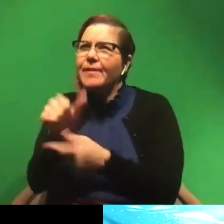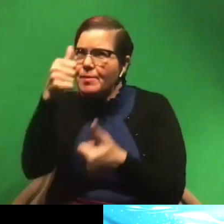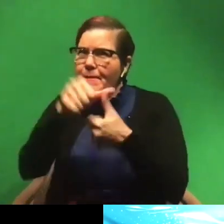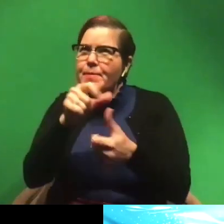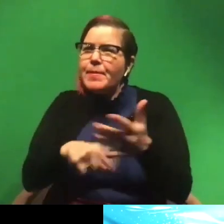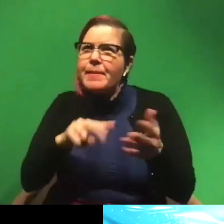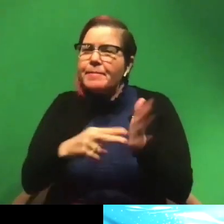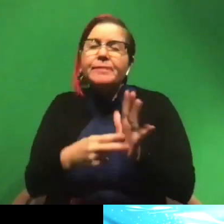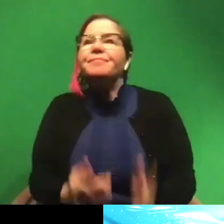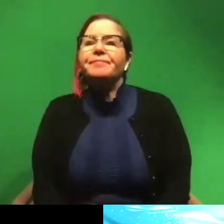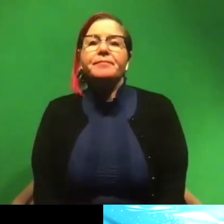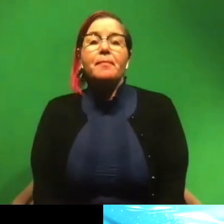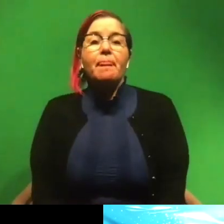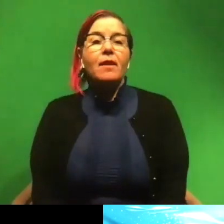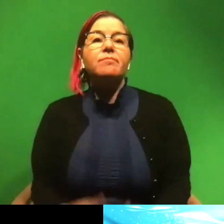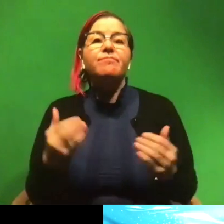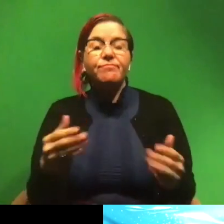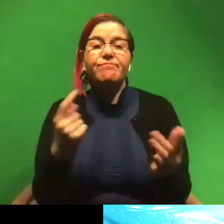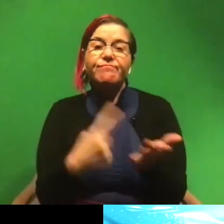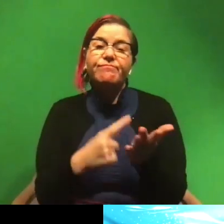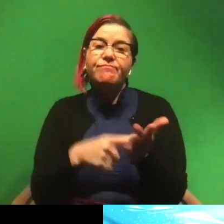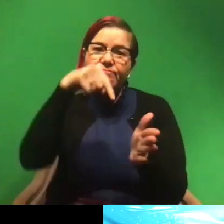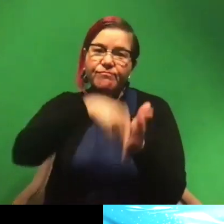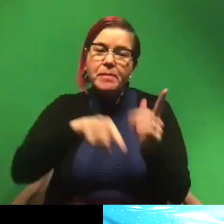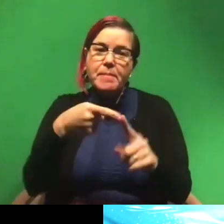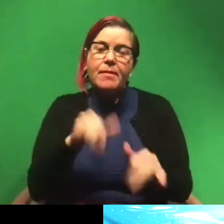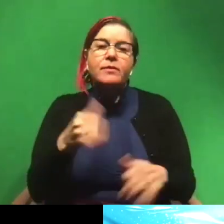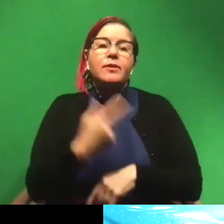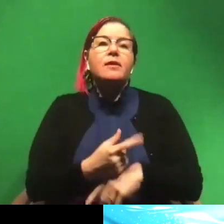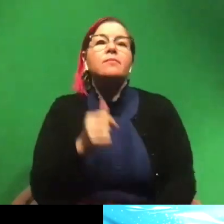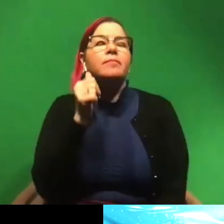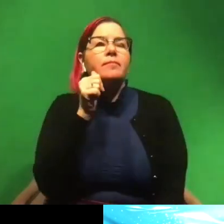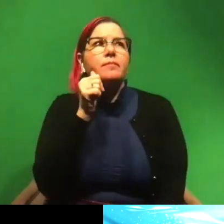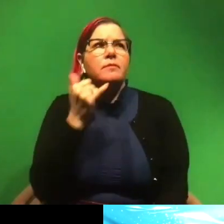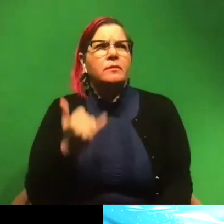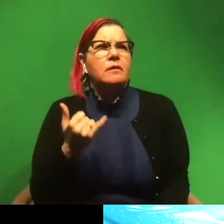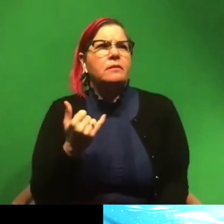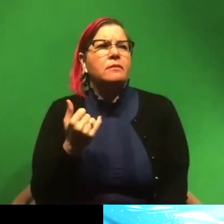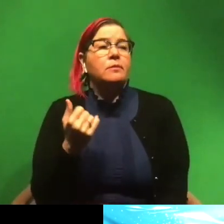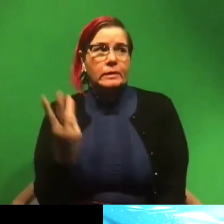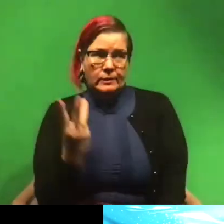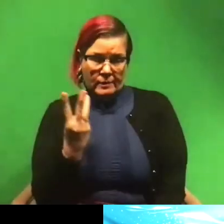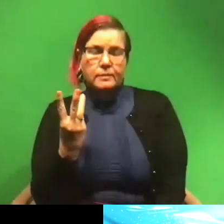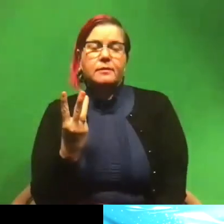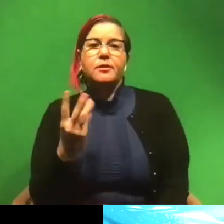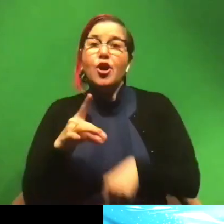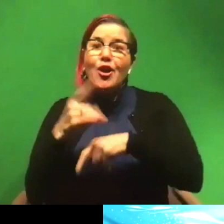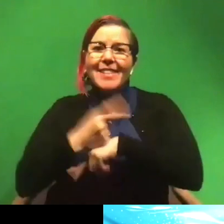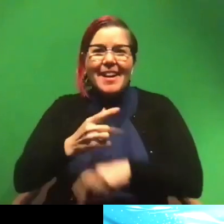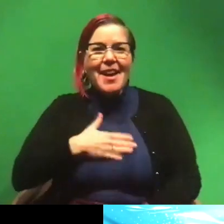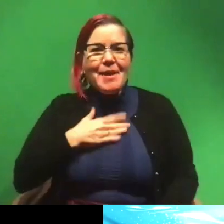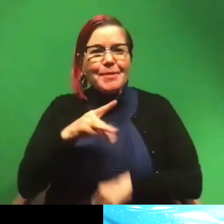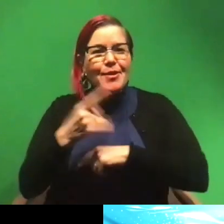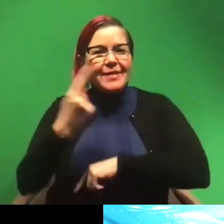Sounds good. So yeah, we're going to be talking all about that today. Today is Wednesday. It's Earth Day. Happy Earth Day.